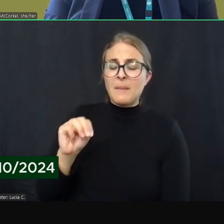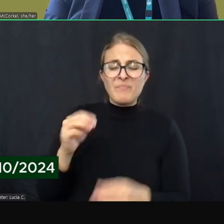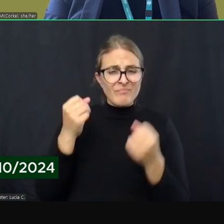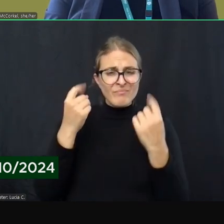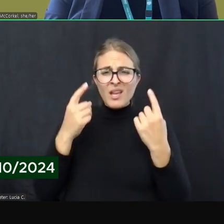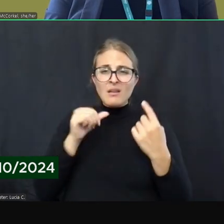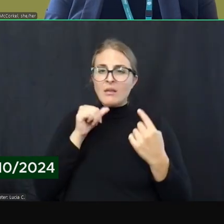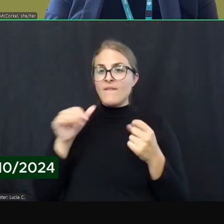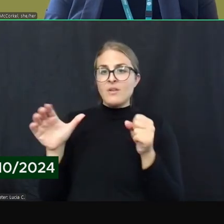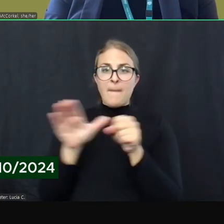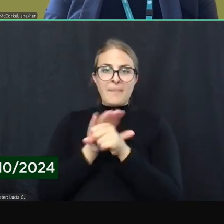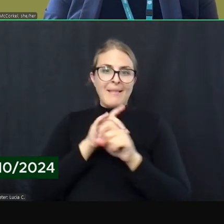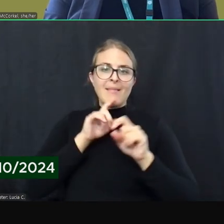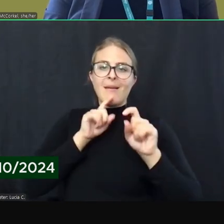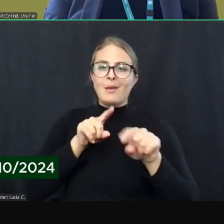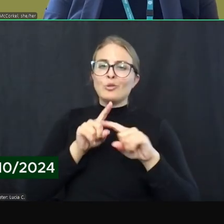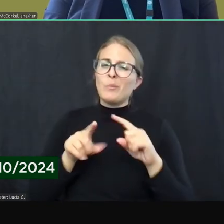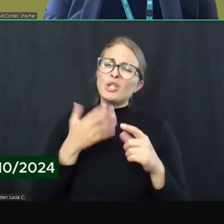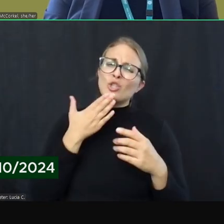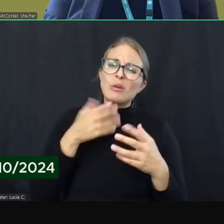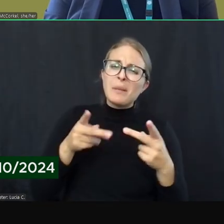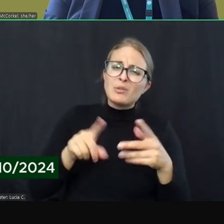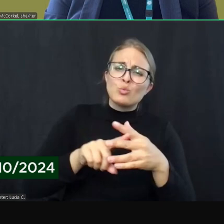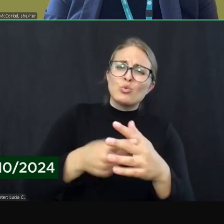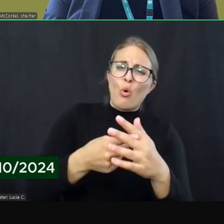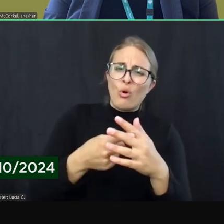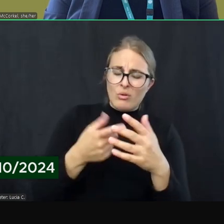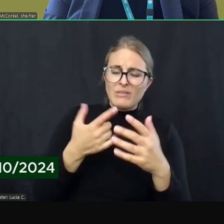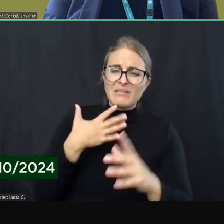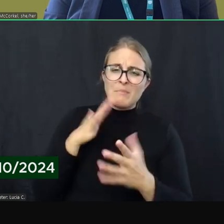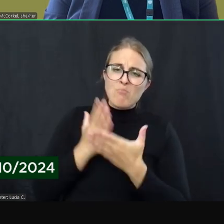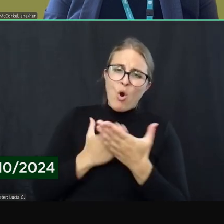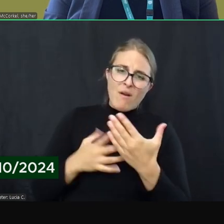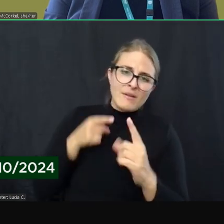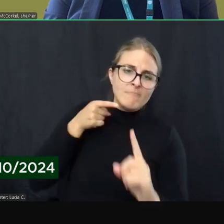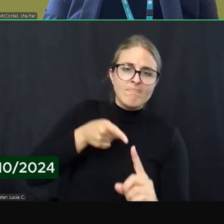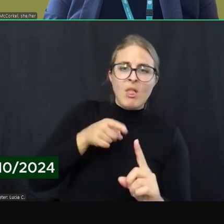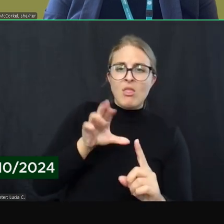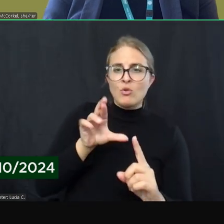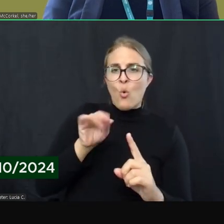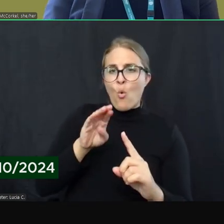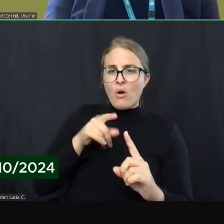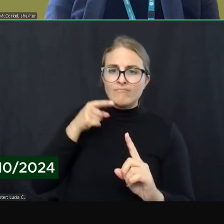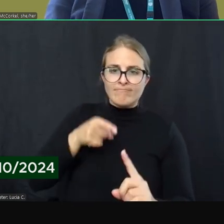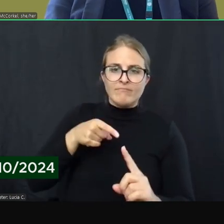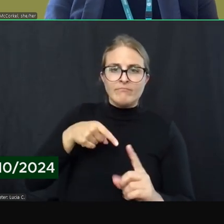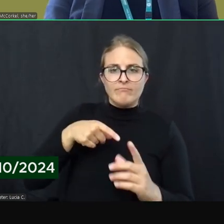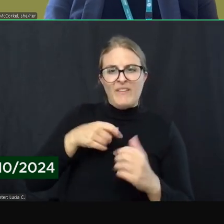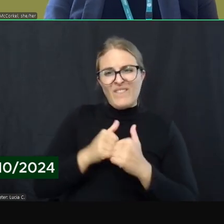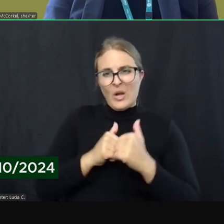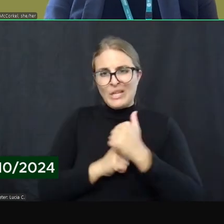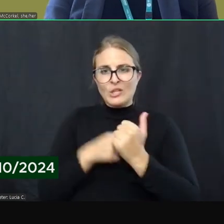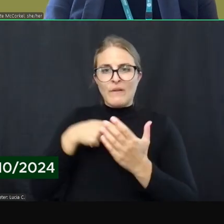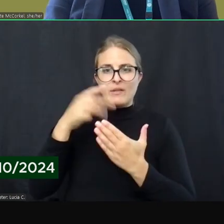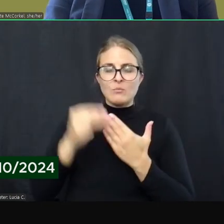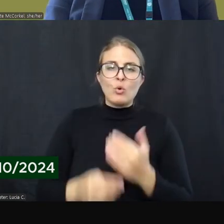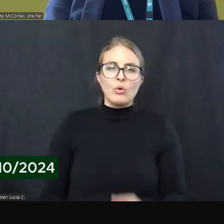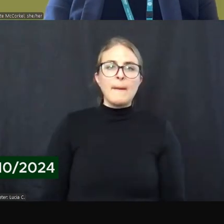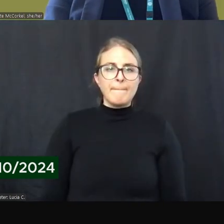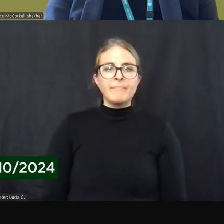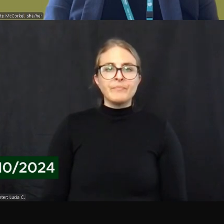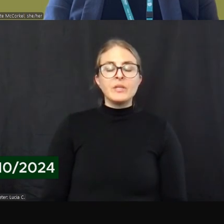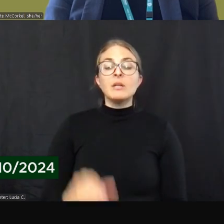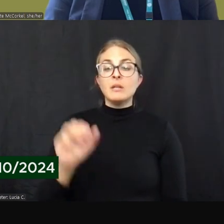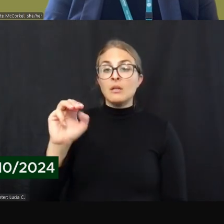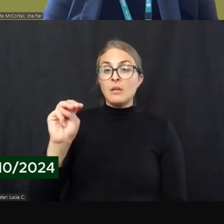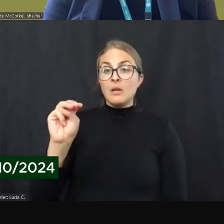question, but as one start, that will be a part of the core foundation for this program. I think we'll